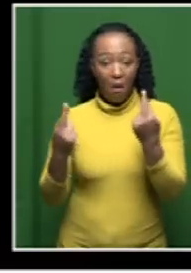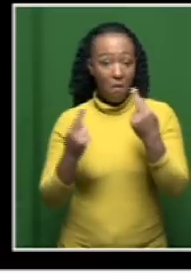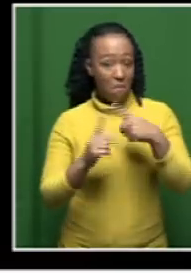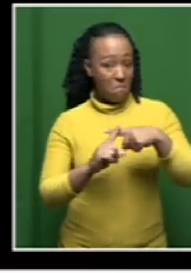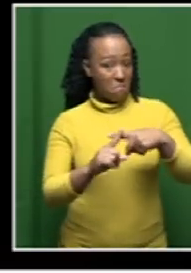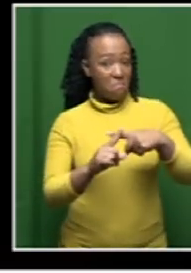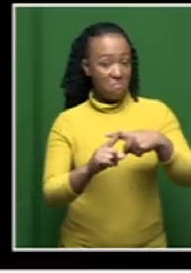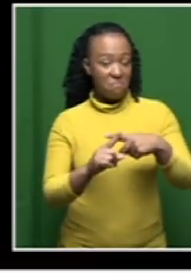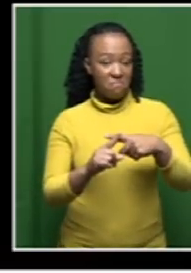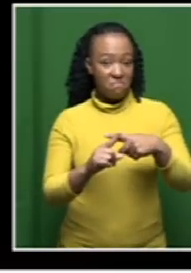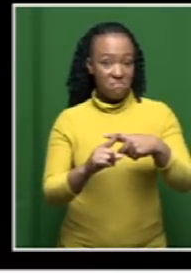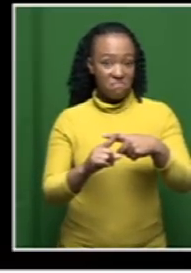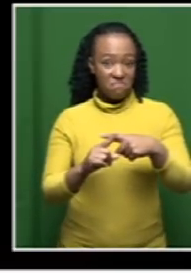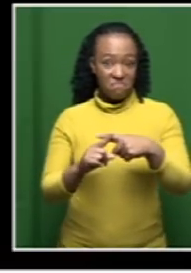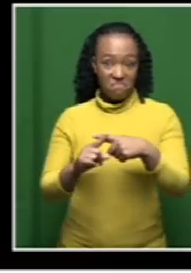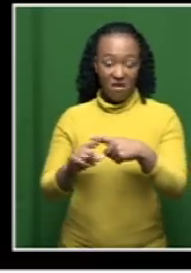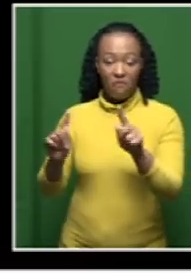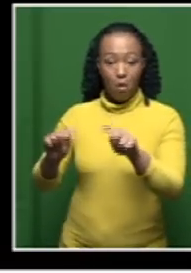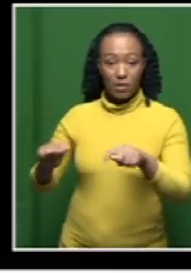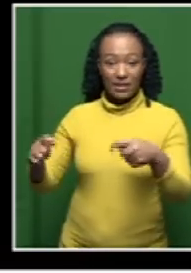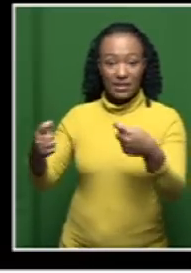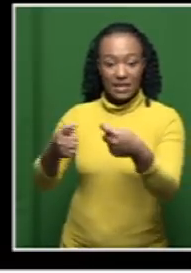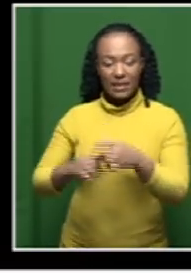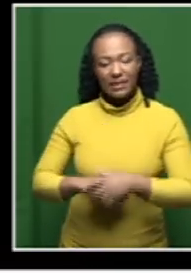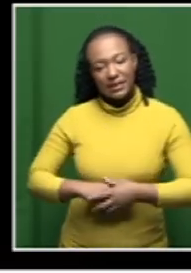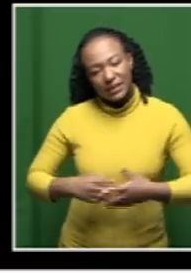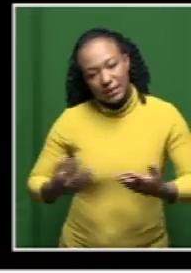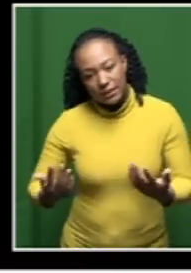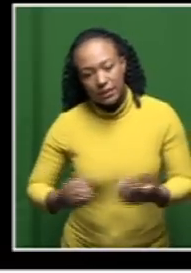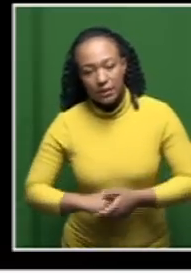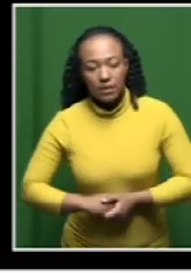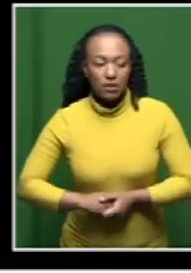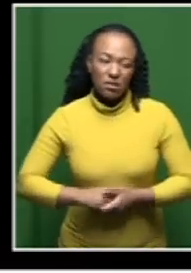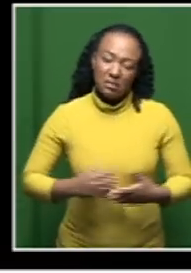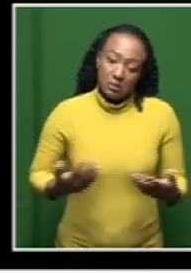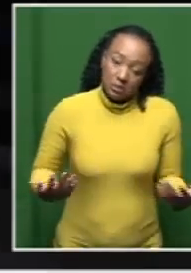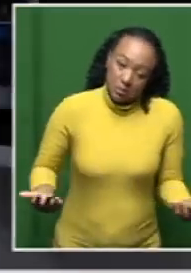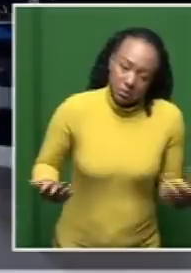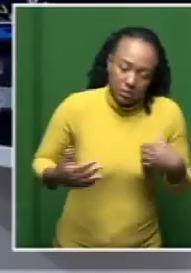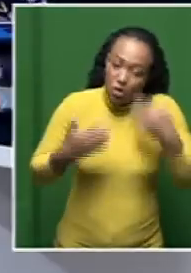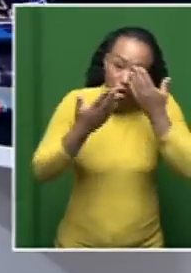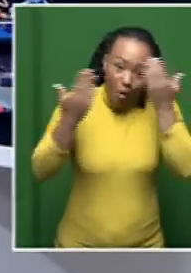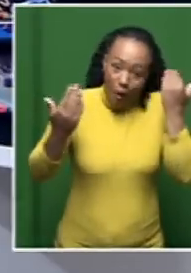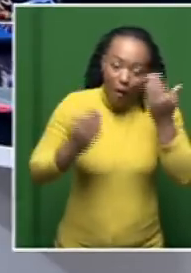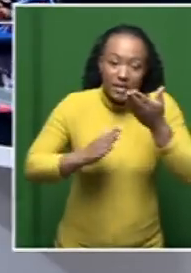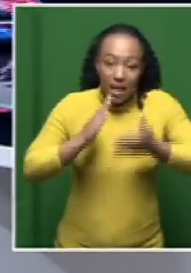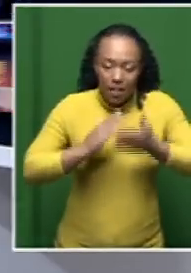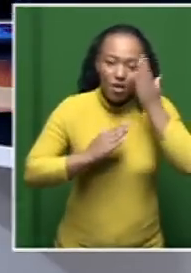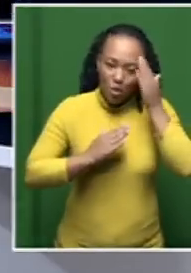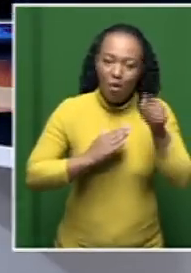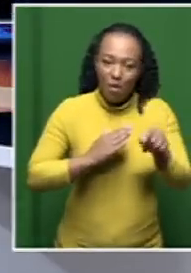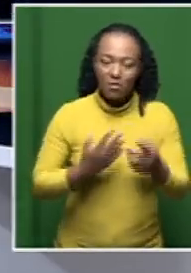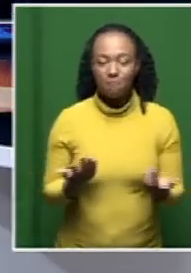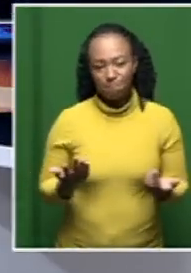positive move for the team. You know, you never know until you know. But, of course, we